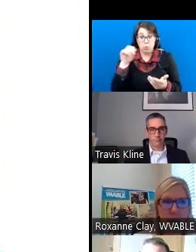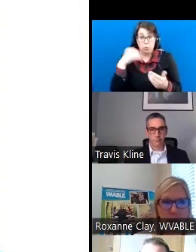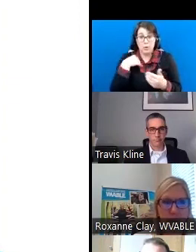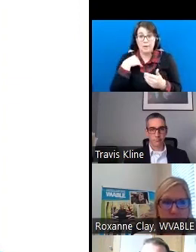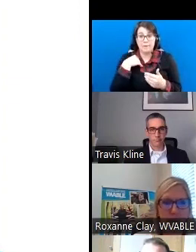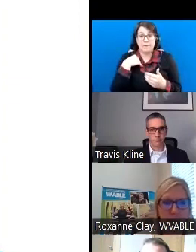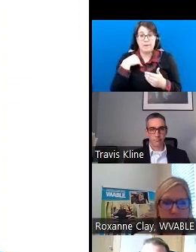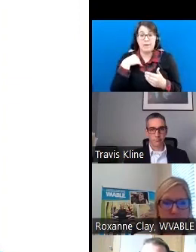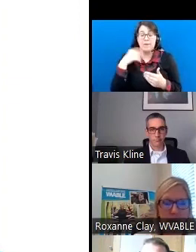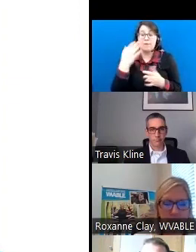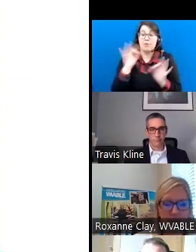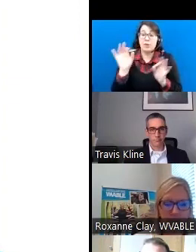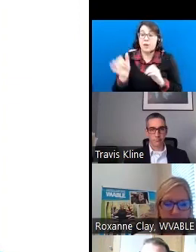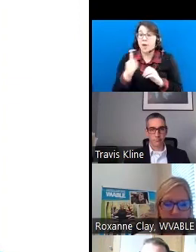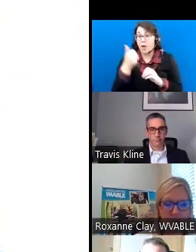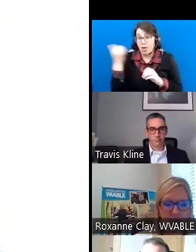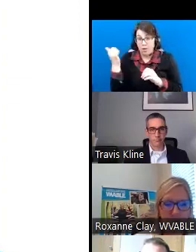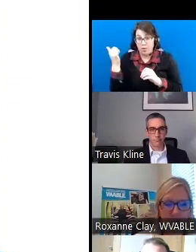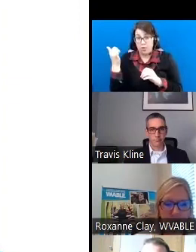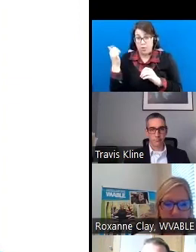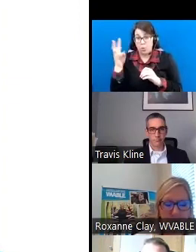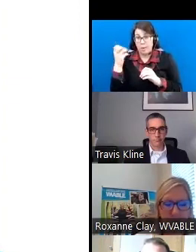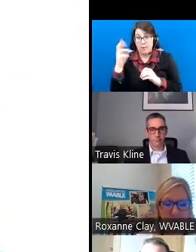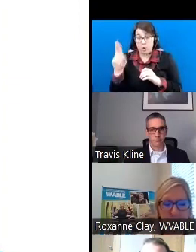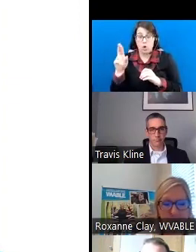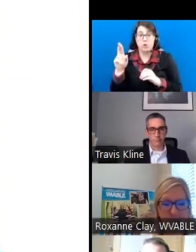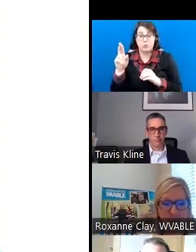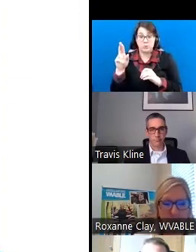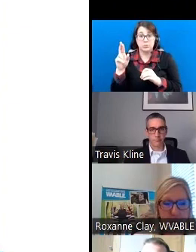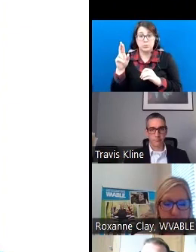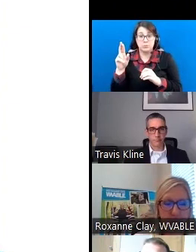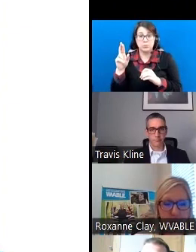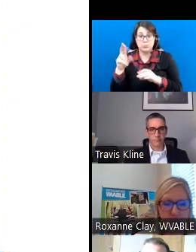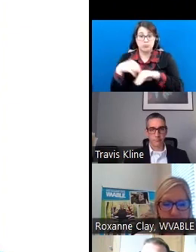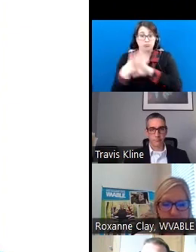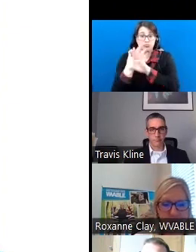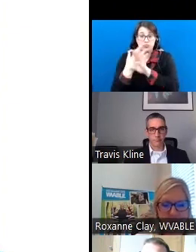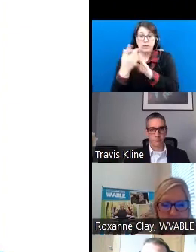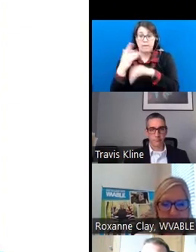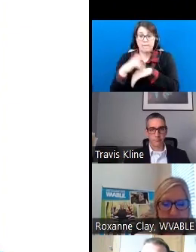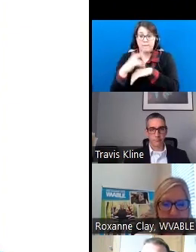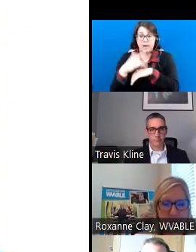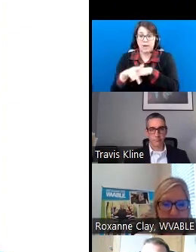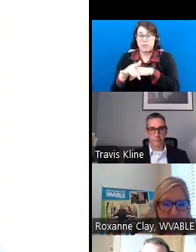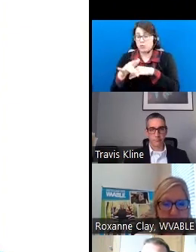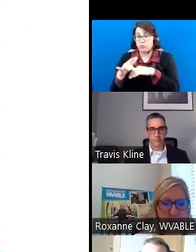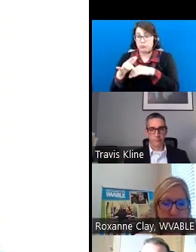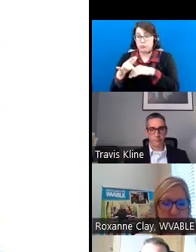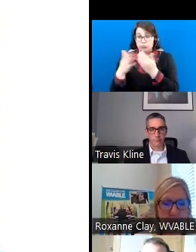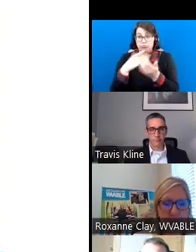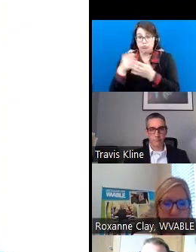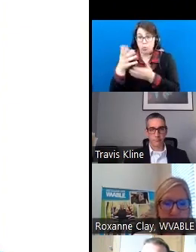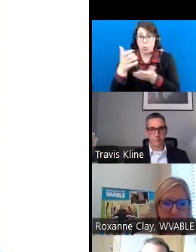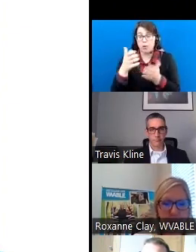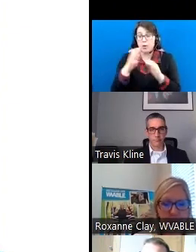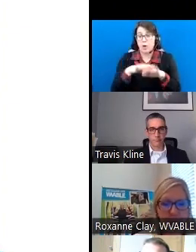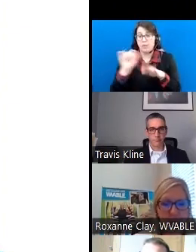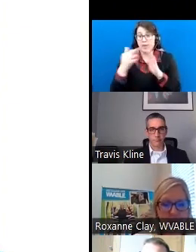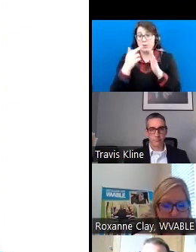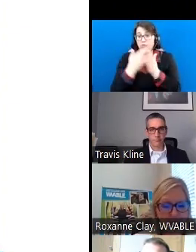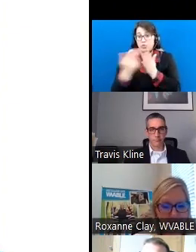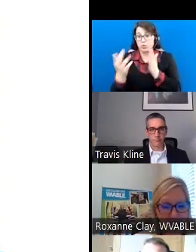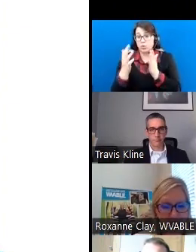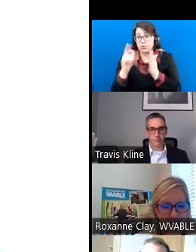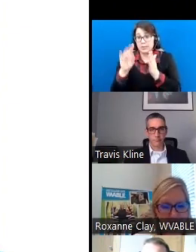webinars that were available on demand at the, the website that I referenced before, the resources tab. Thank